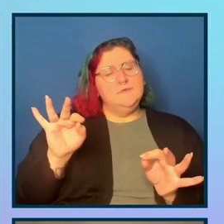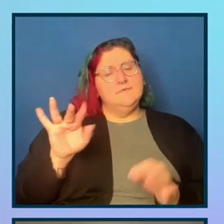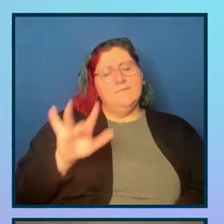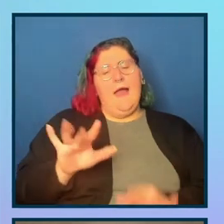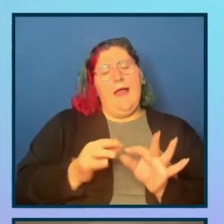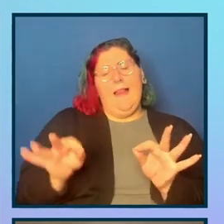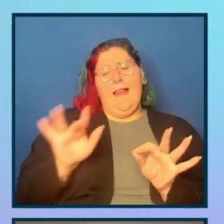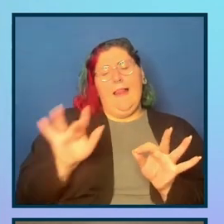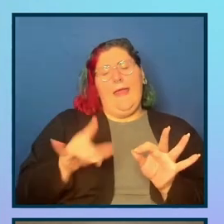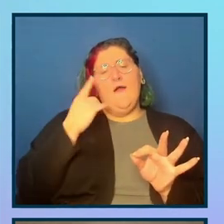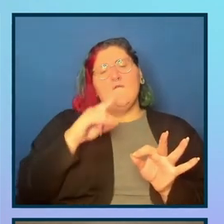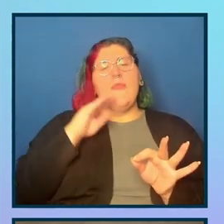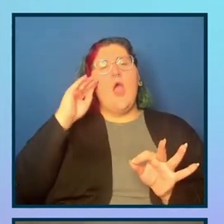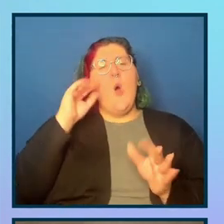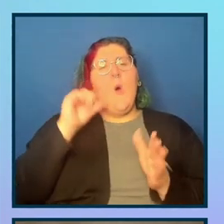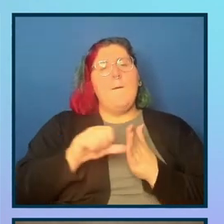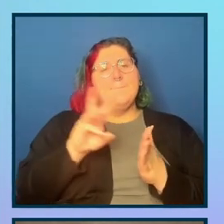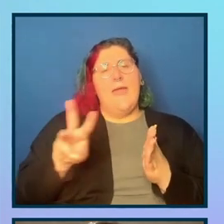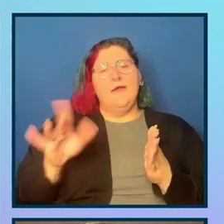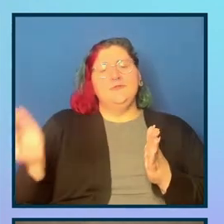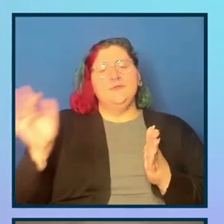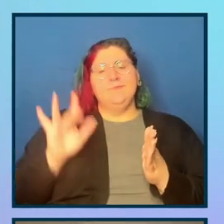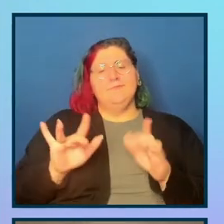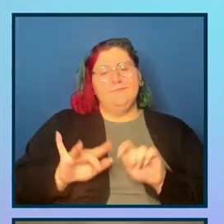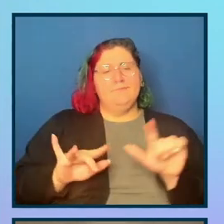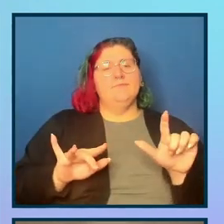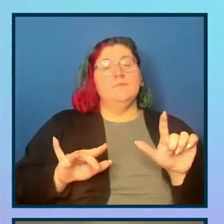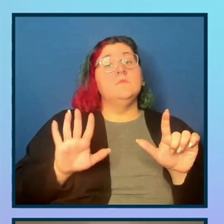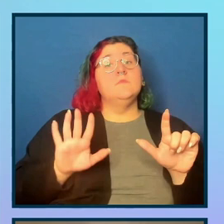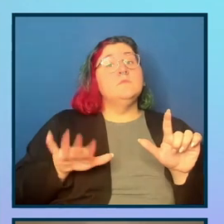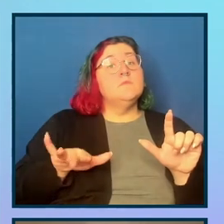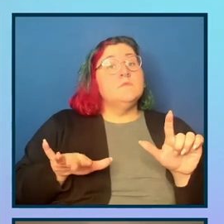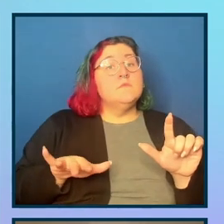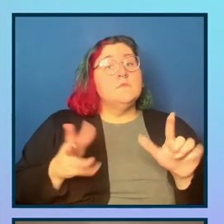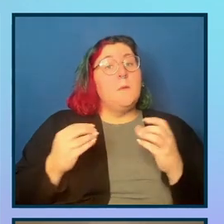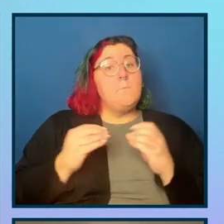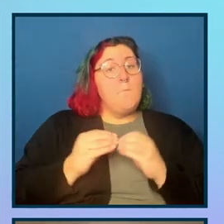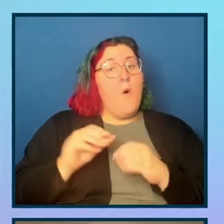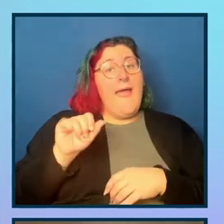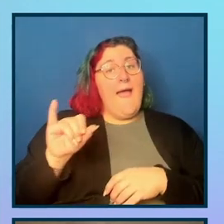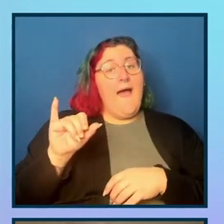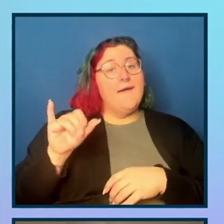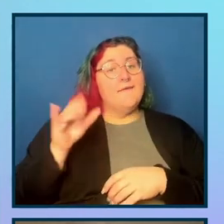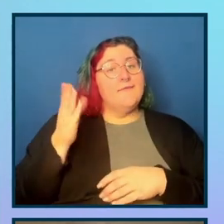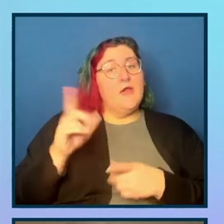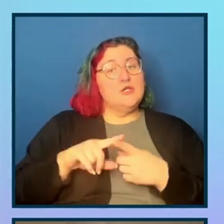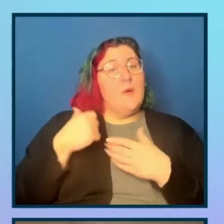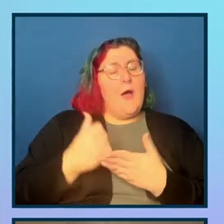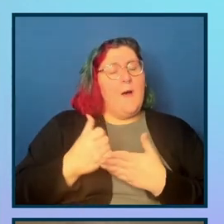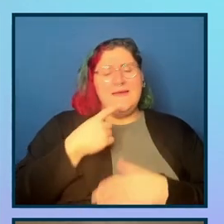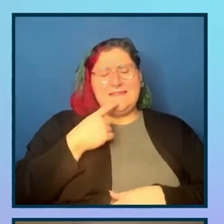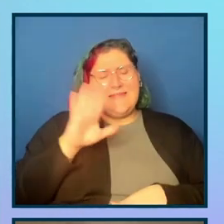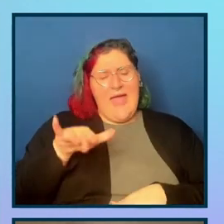Um, but here's where some, some more AI comes into play and helps you out. It's saying, Hey, uh, you added roll tab to this element, but